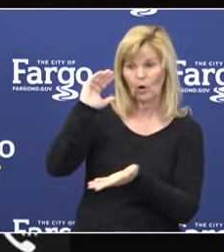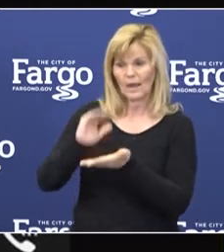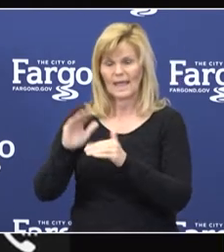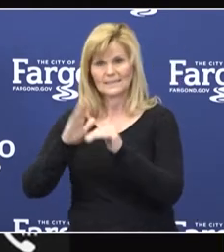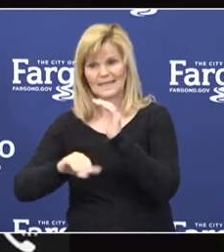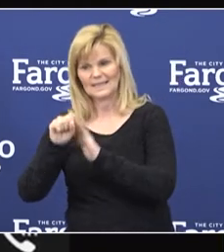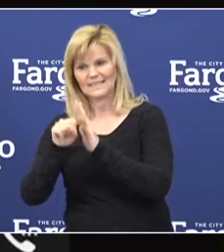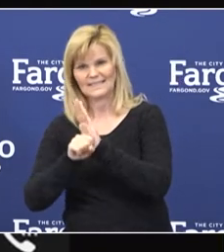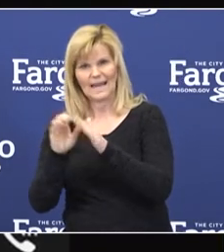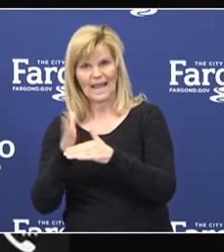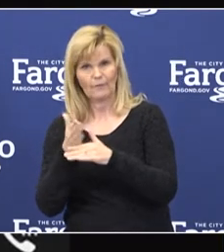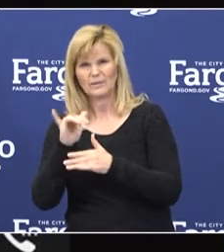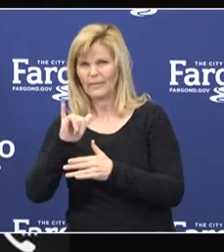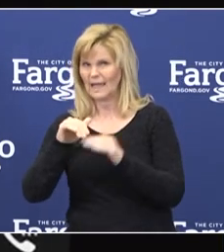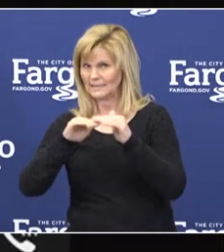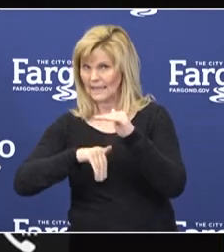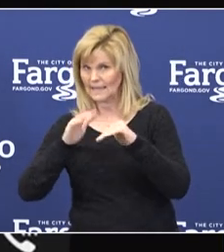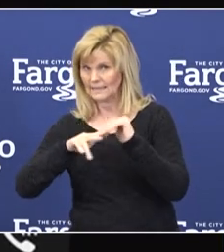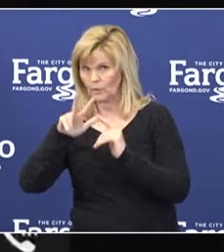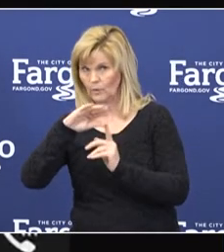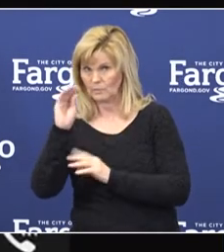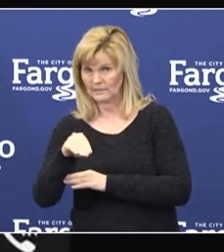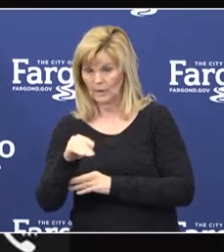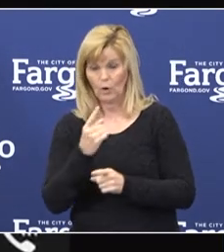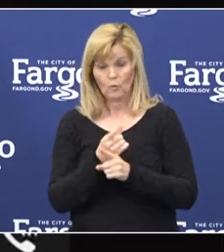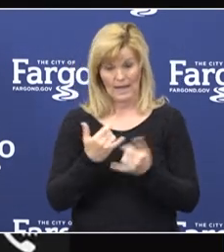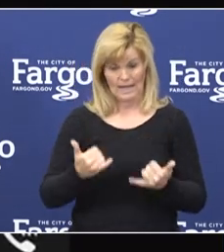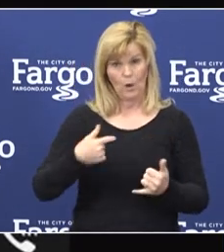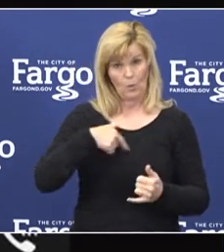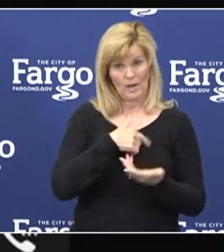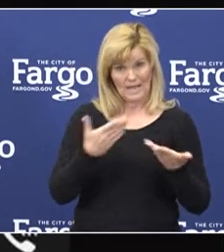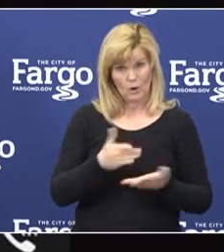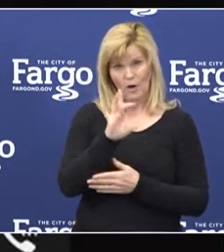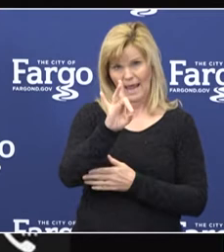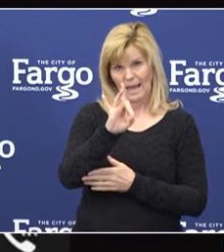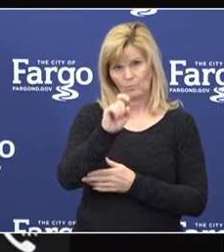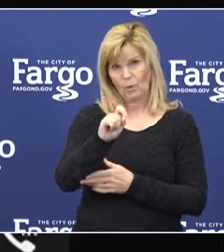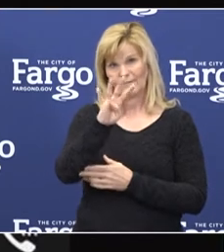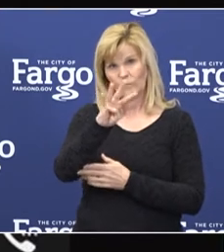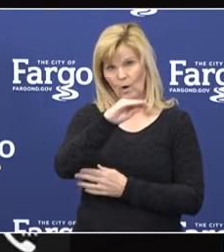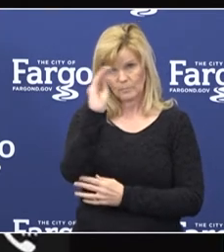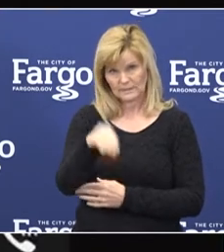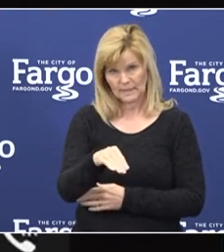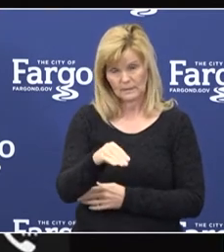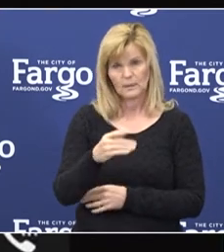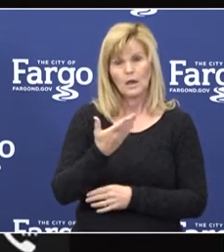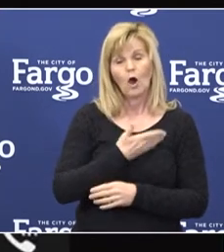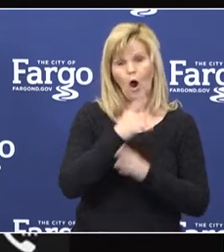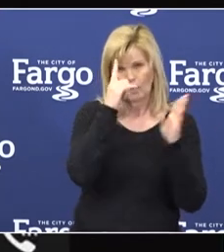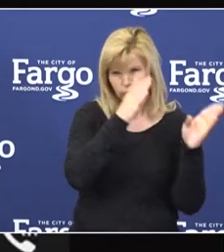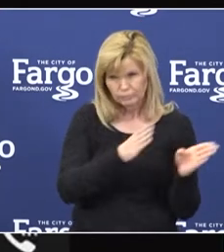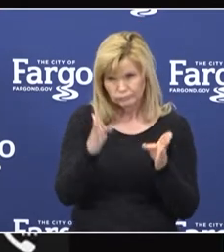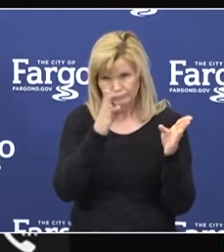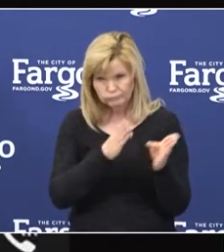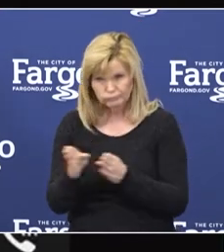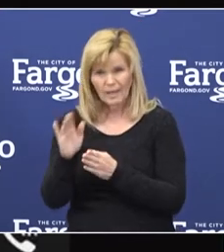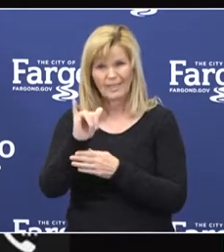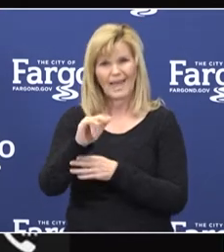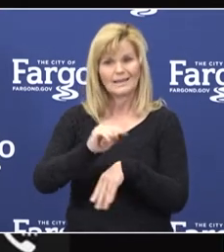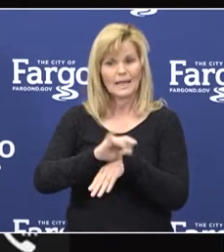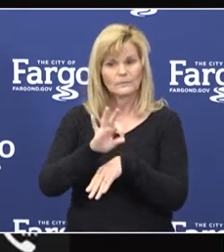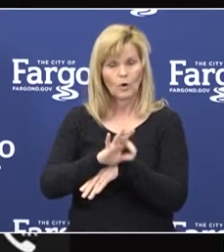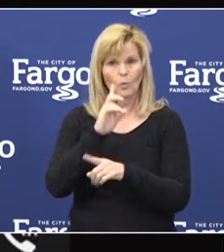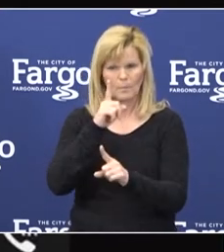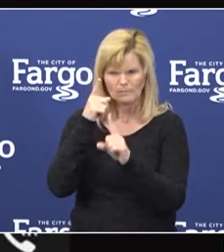3%. Currently, we are at 8.4%. A strategy identified by the task force is targeted